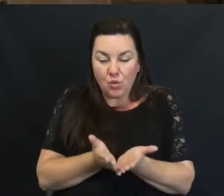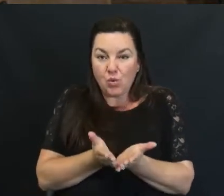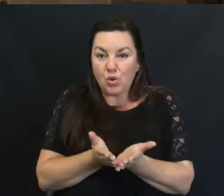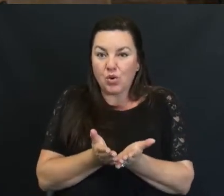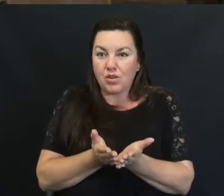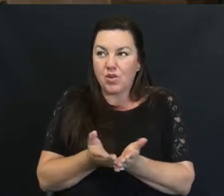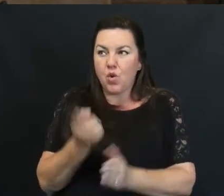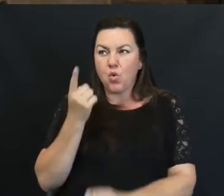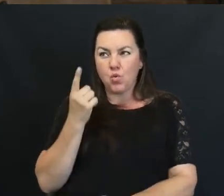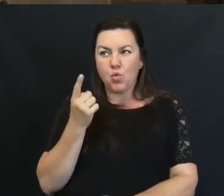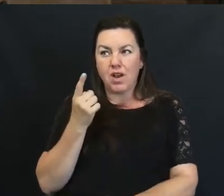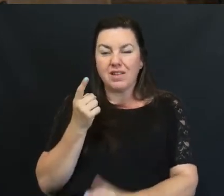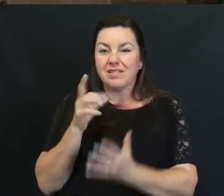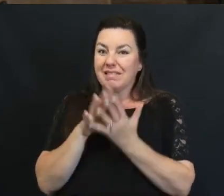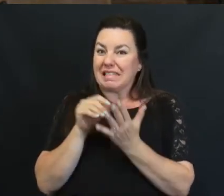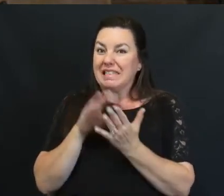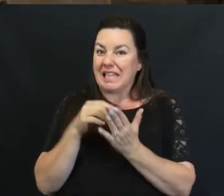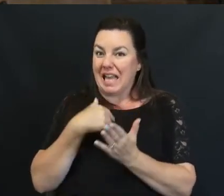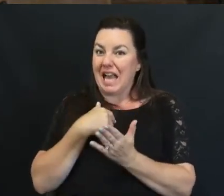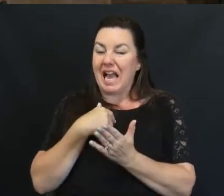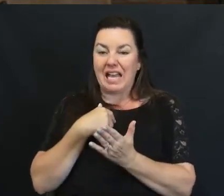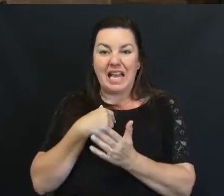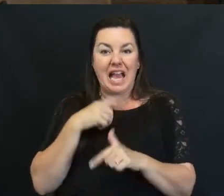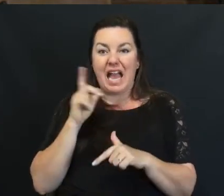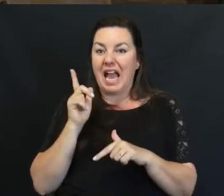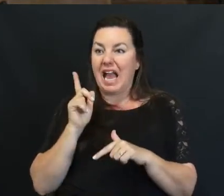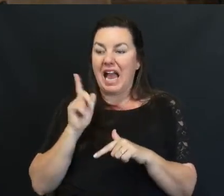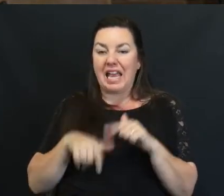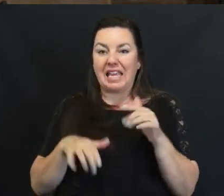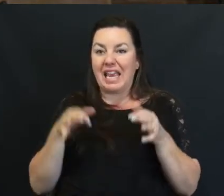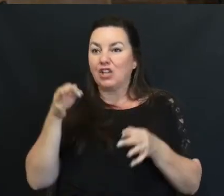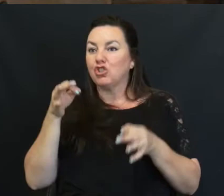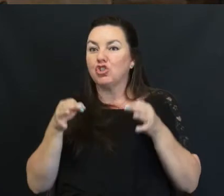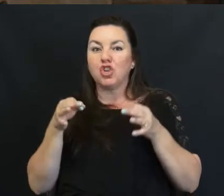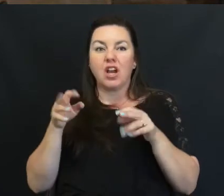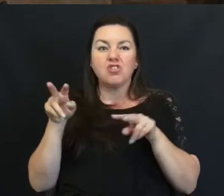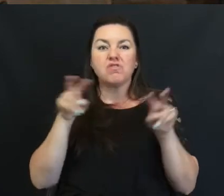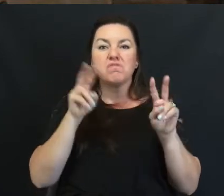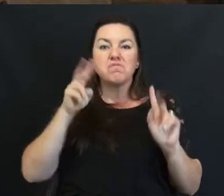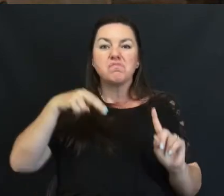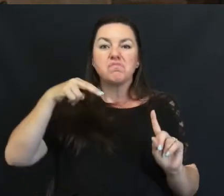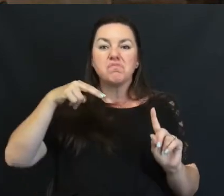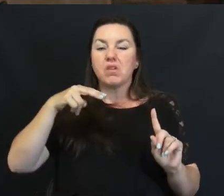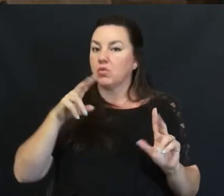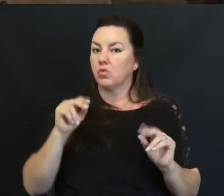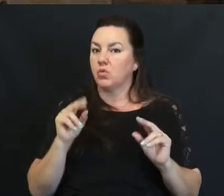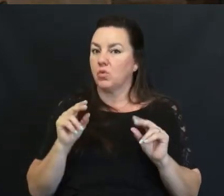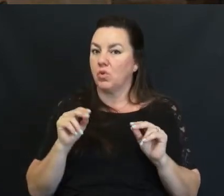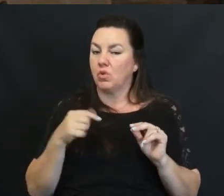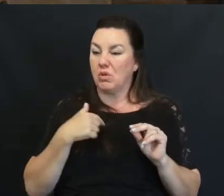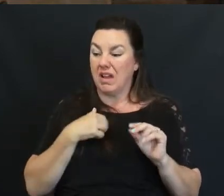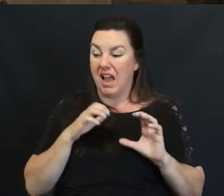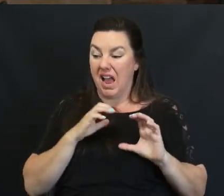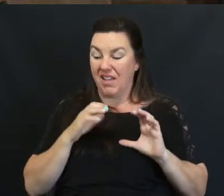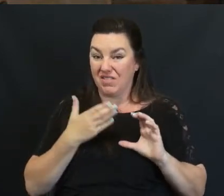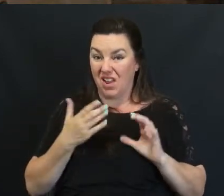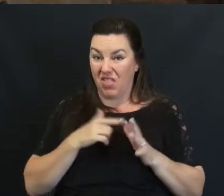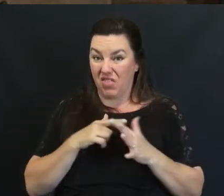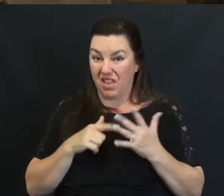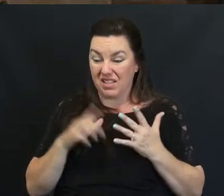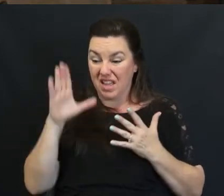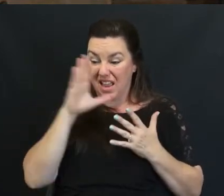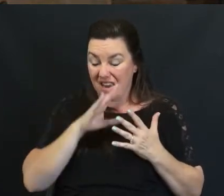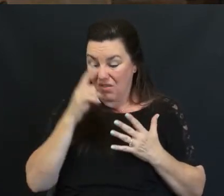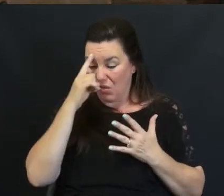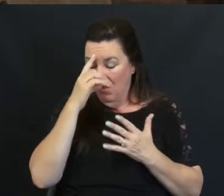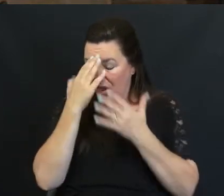One of the many Lessons I learned Was that I cannot Be judgmental Of others I've done things I never dreamed I would do